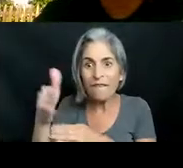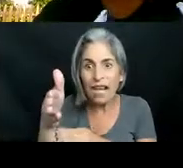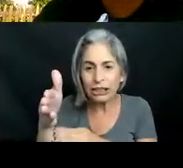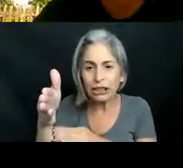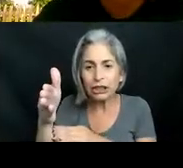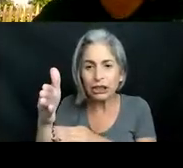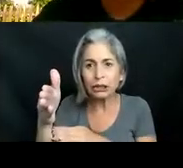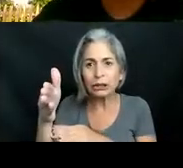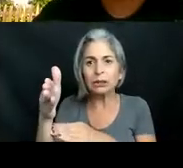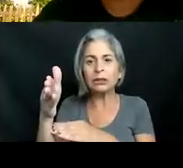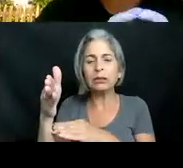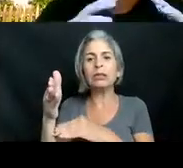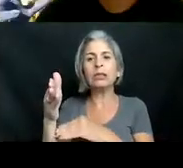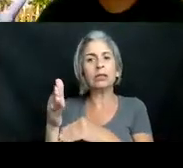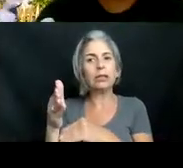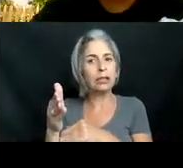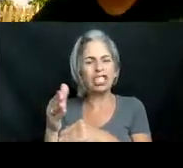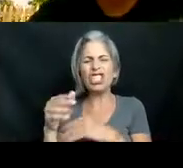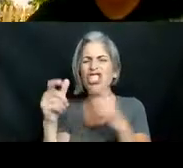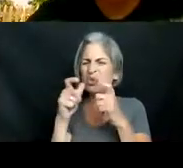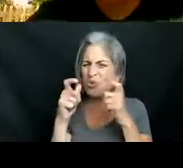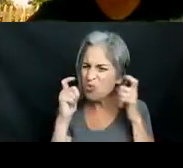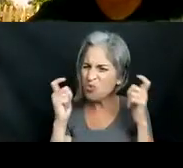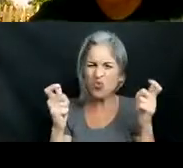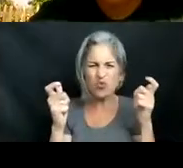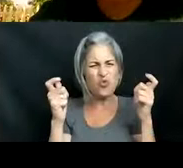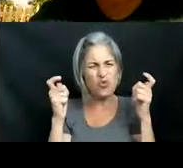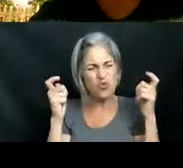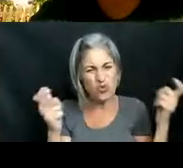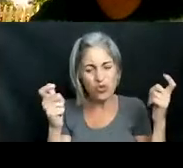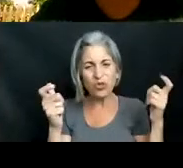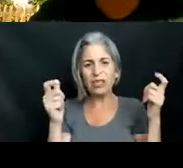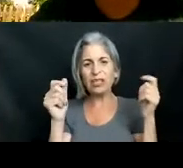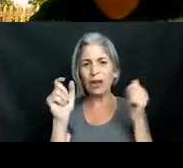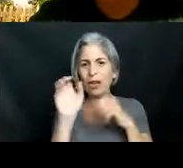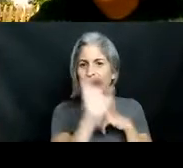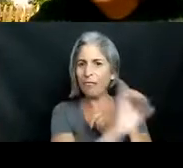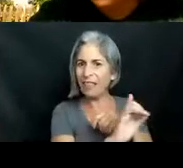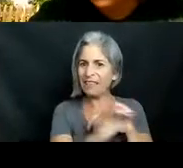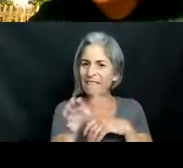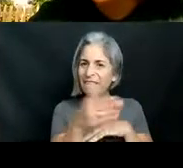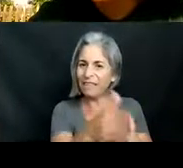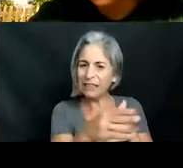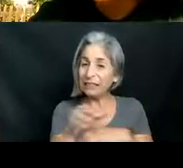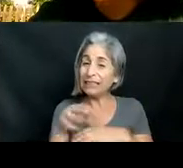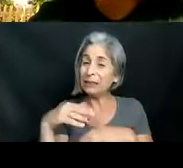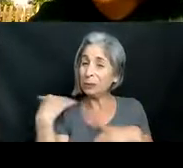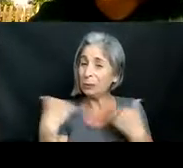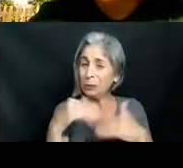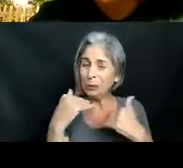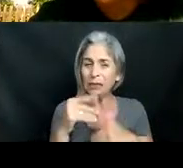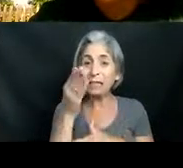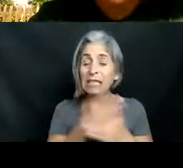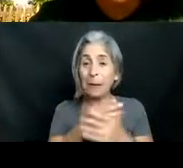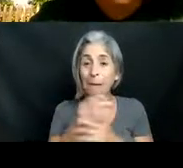different species but they were hugely hugely uh popular with that particular fish species over here we do have a few